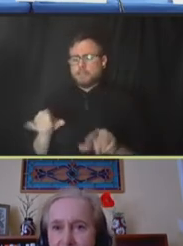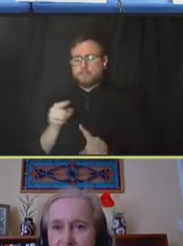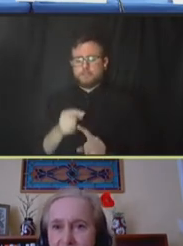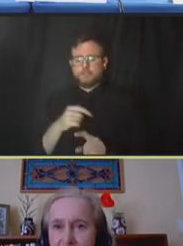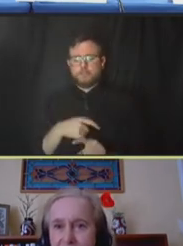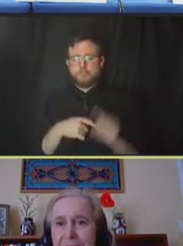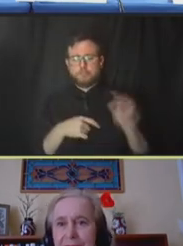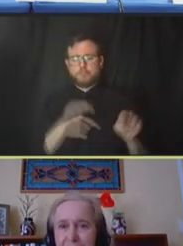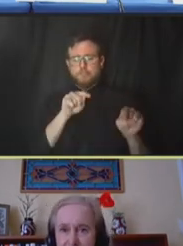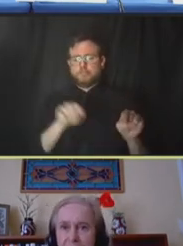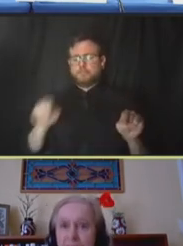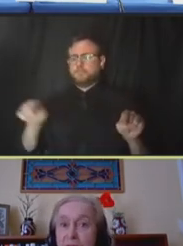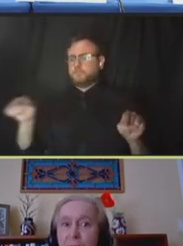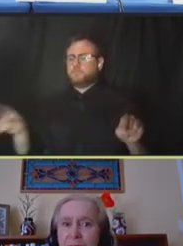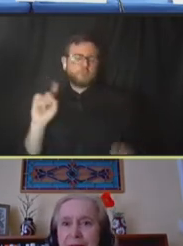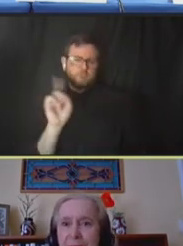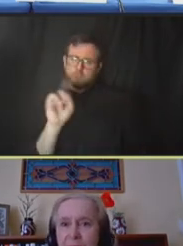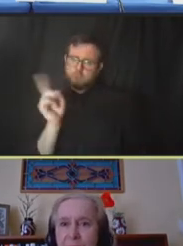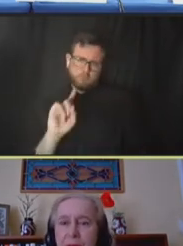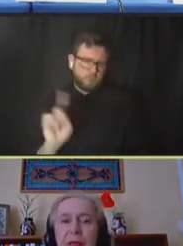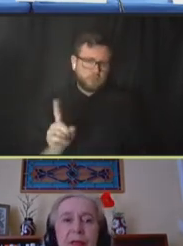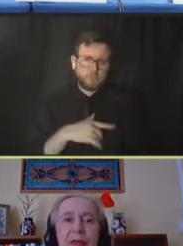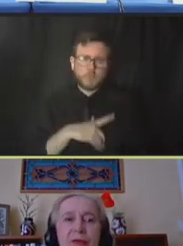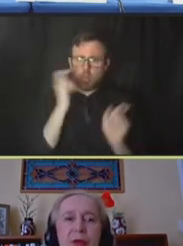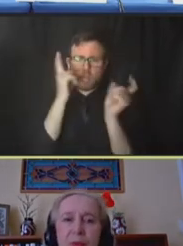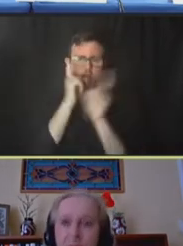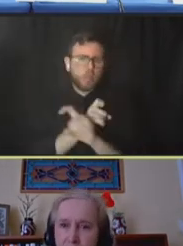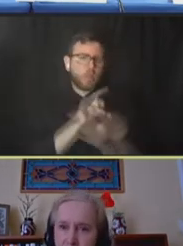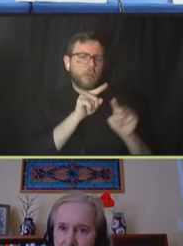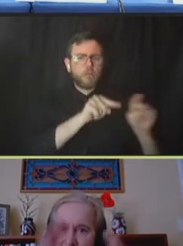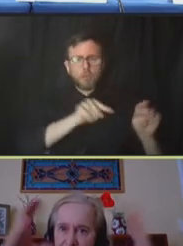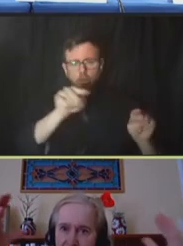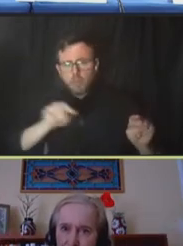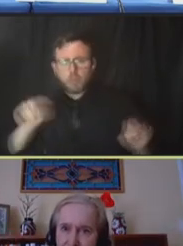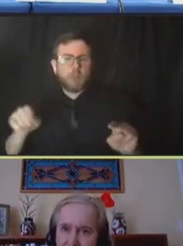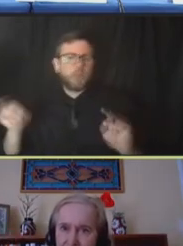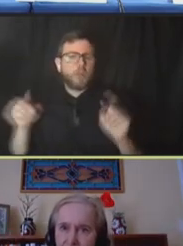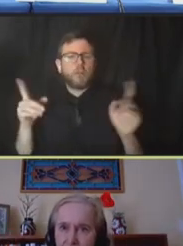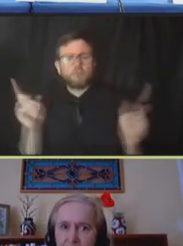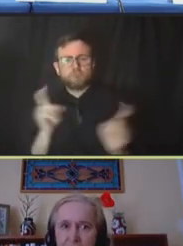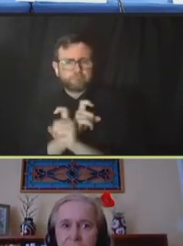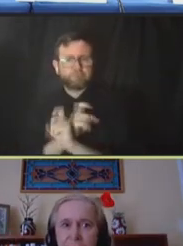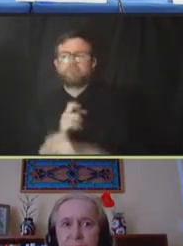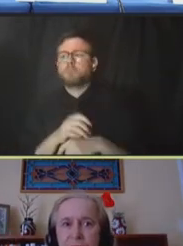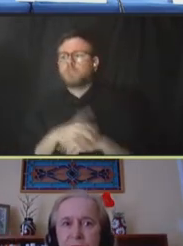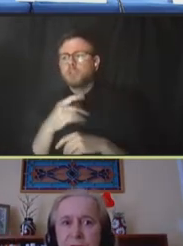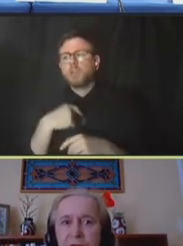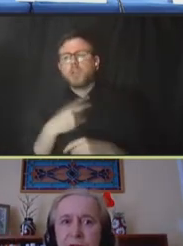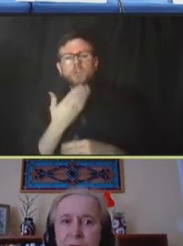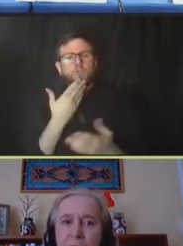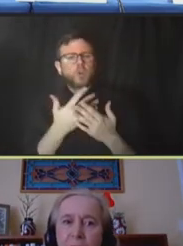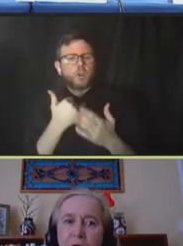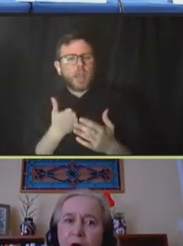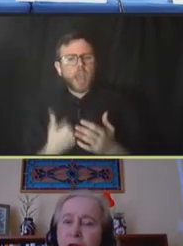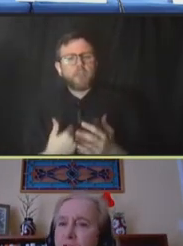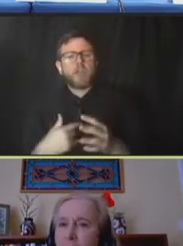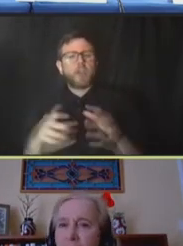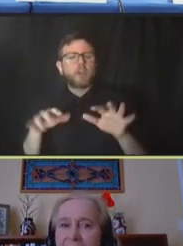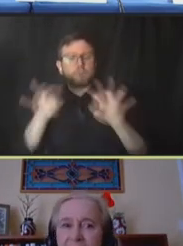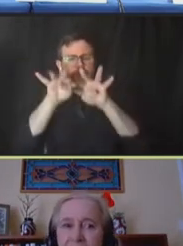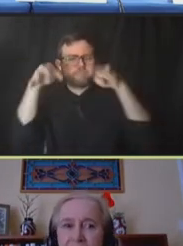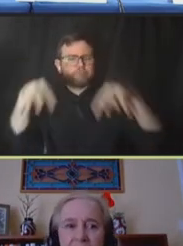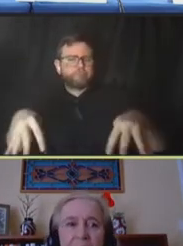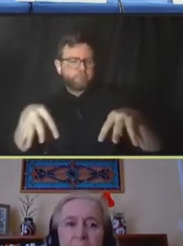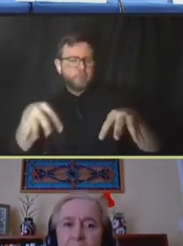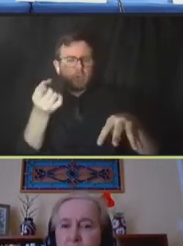networks, okay? They're complex, okay? So, really important to have that graphical kind of representation. Also,